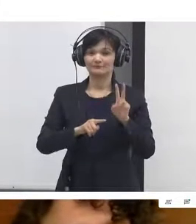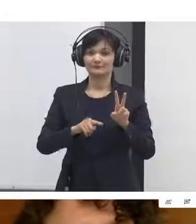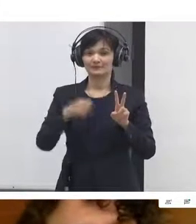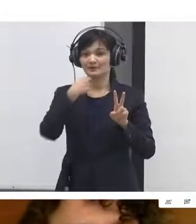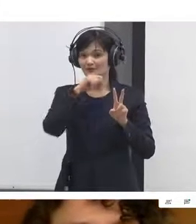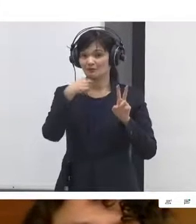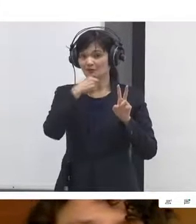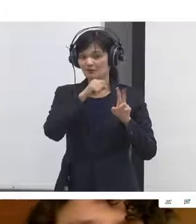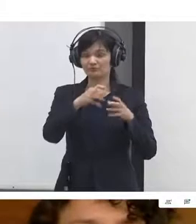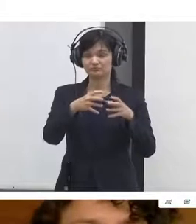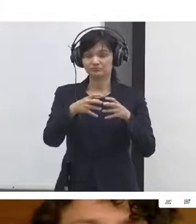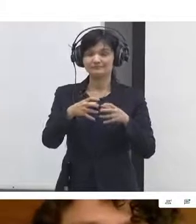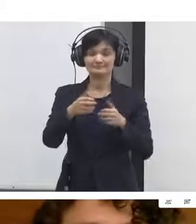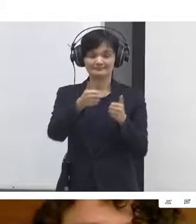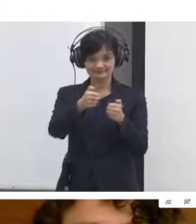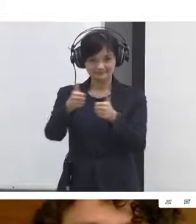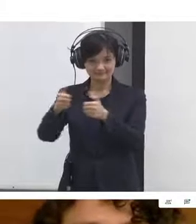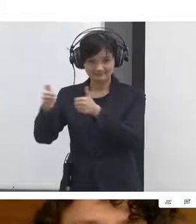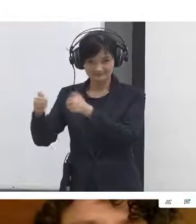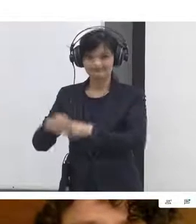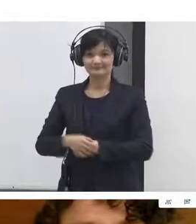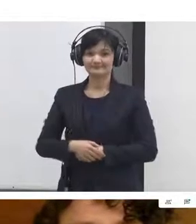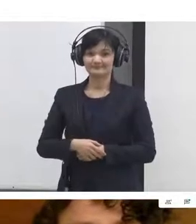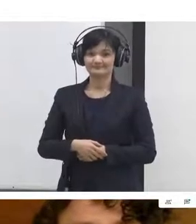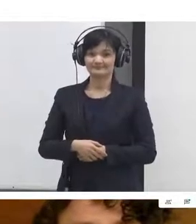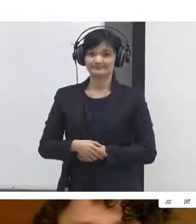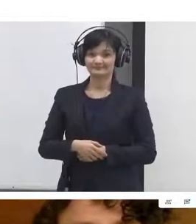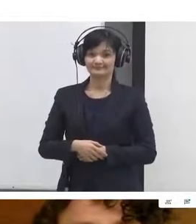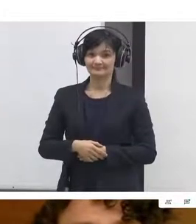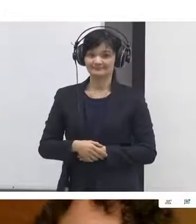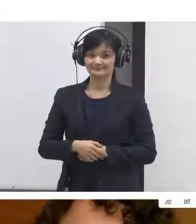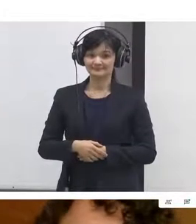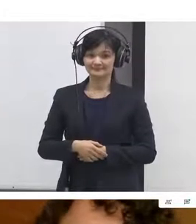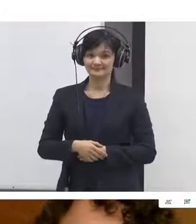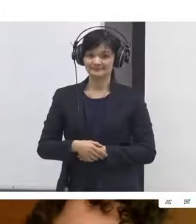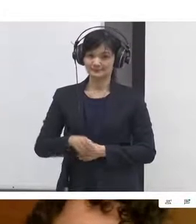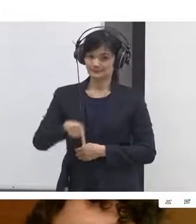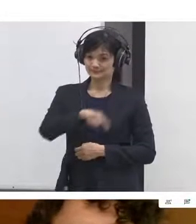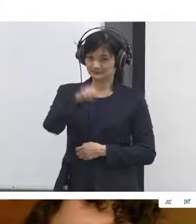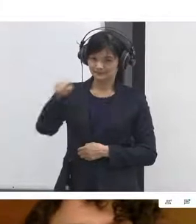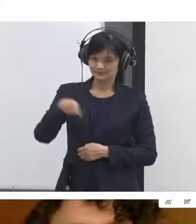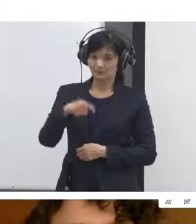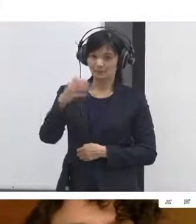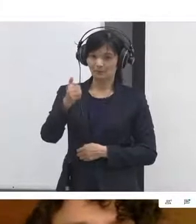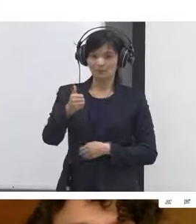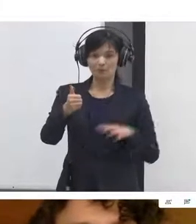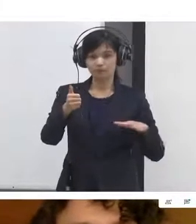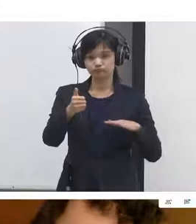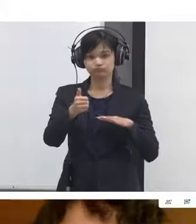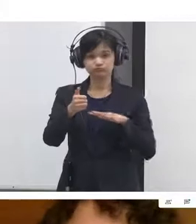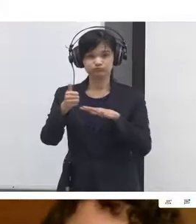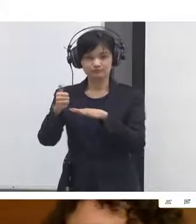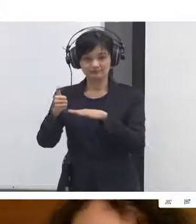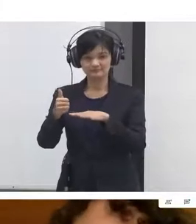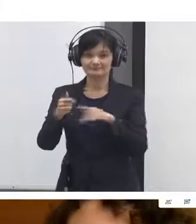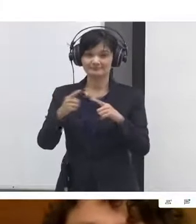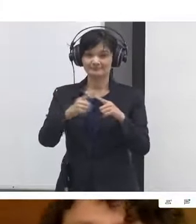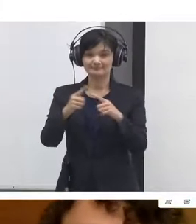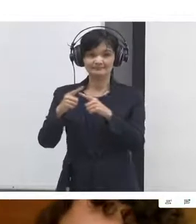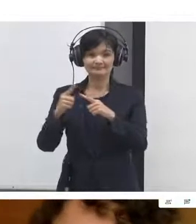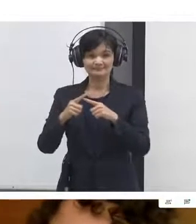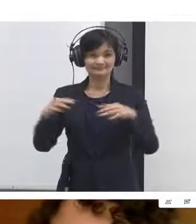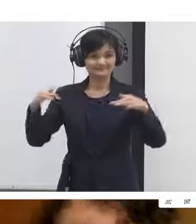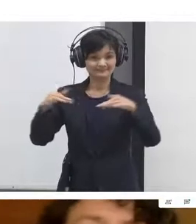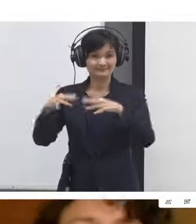center the role of the facilitator the role the augmented human who is the one seeing across